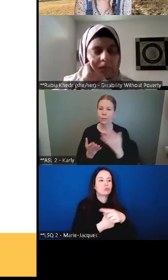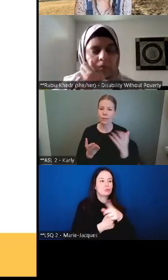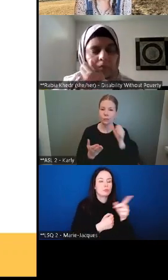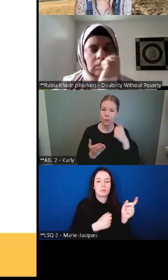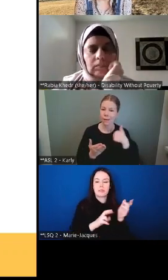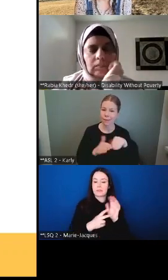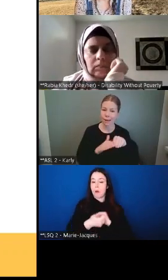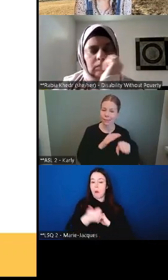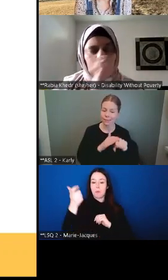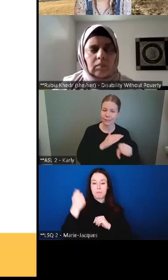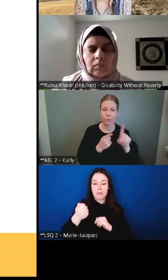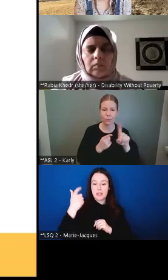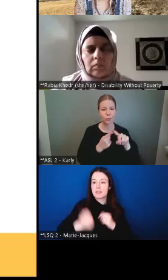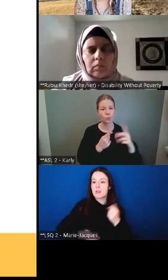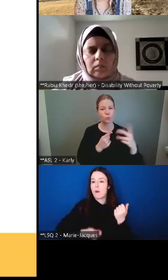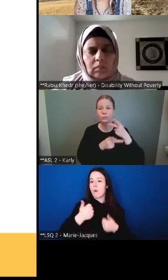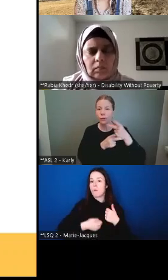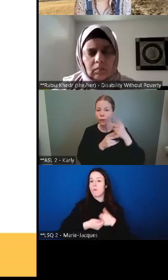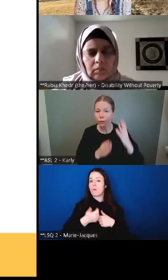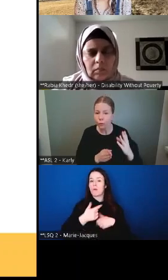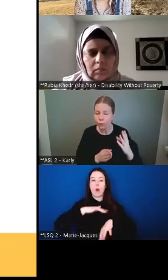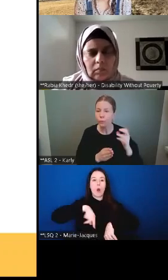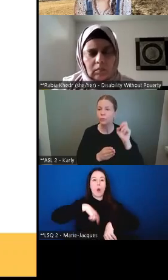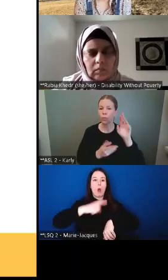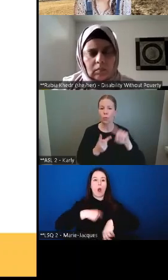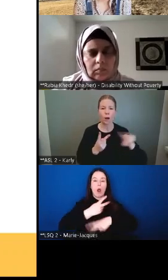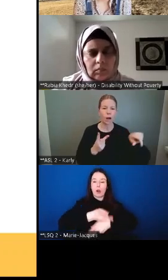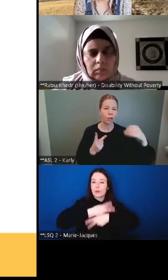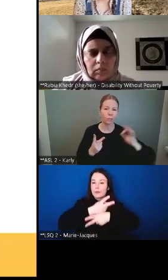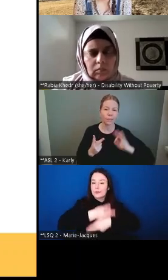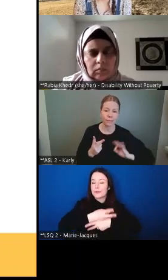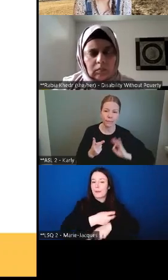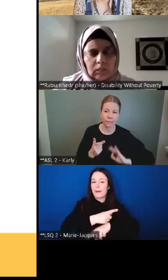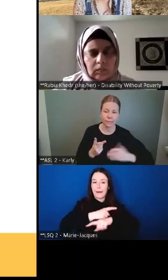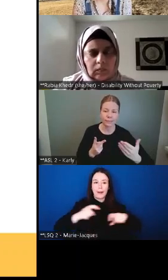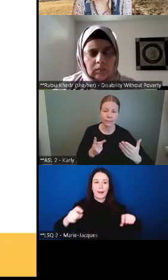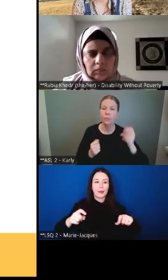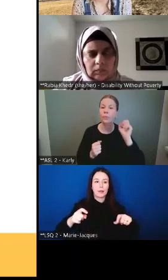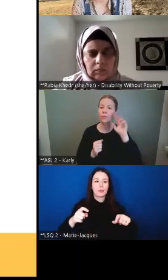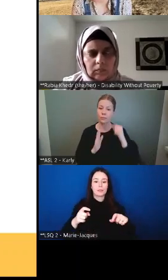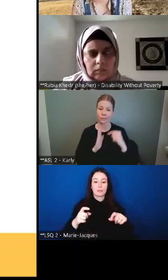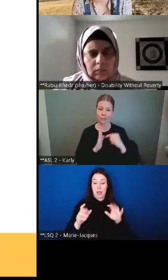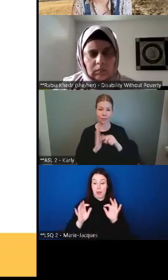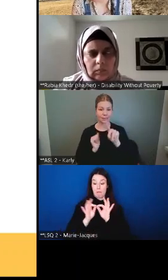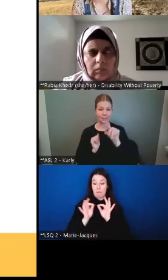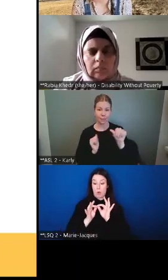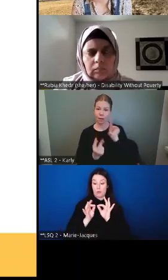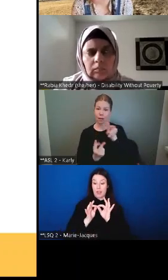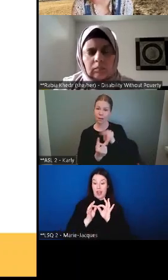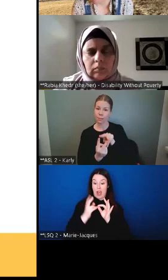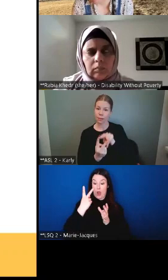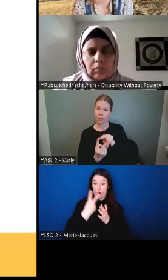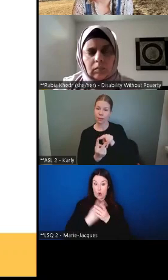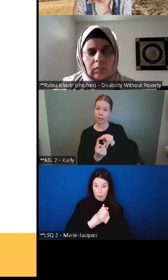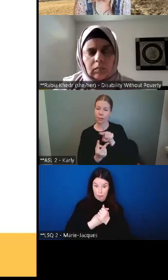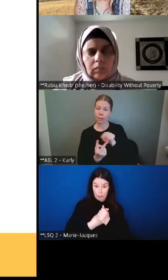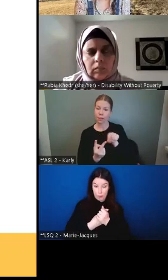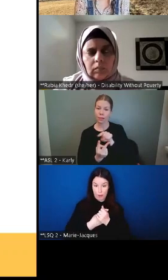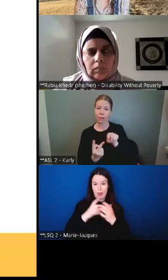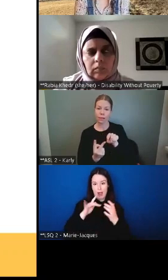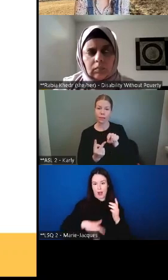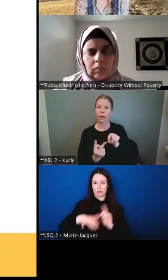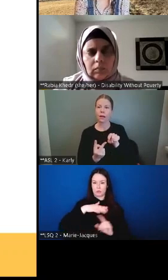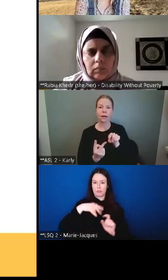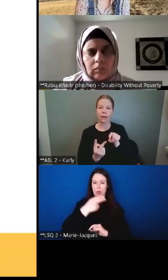know, that the, the amount that they get as a disabled couple. Isn't enough for them to be able to live on because it's been